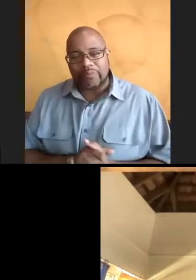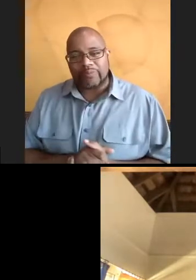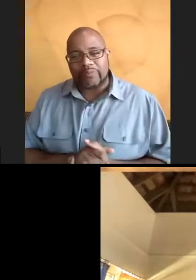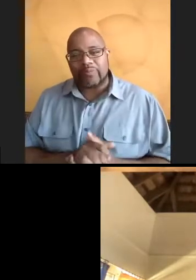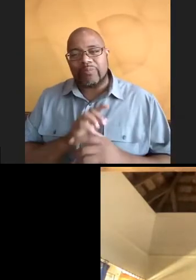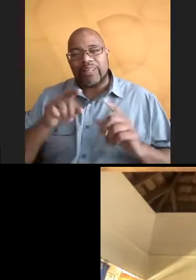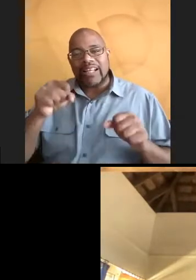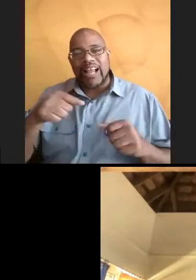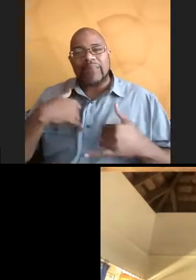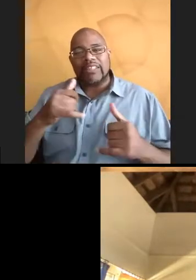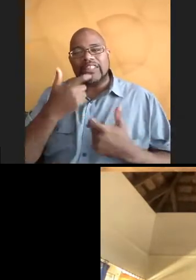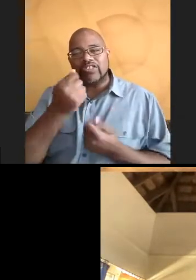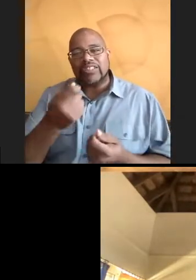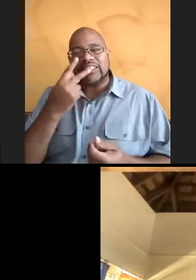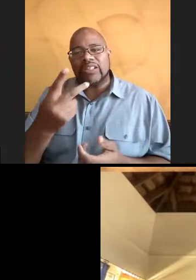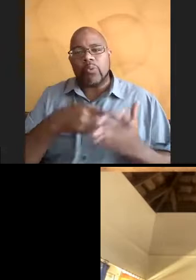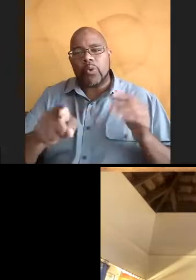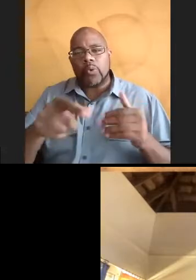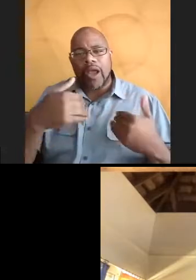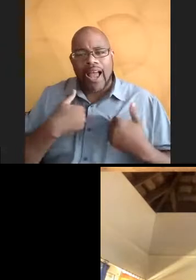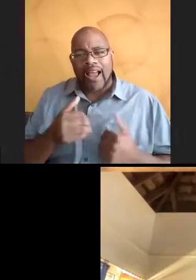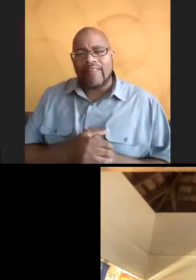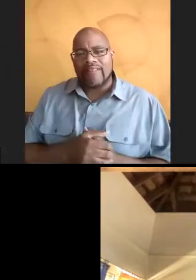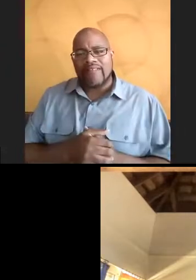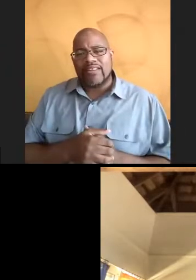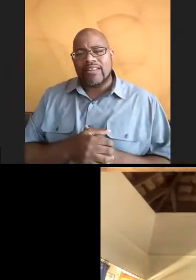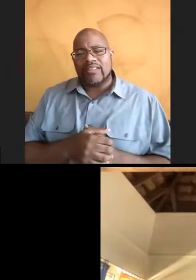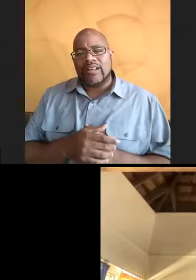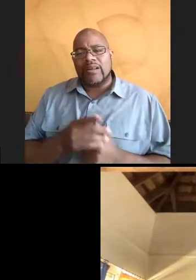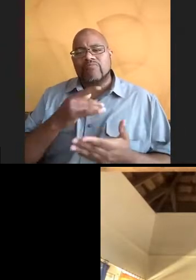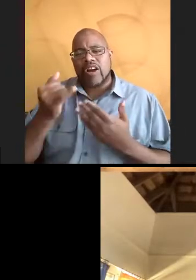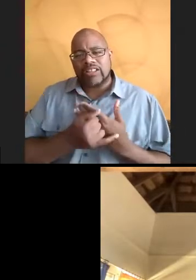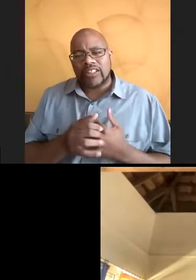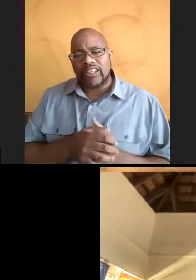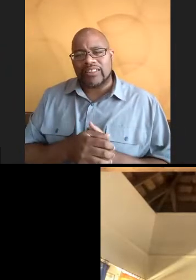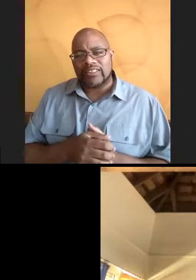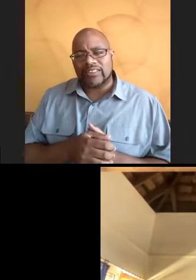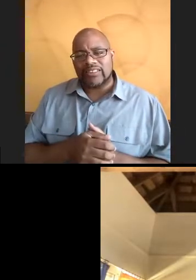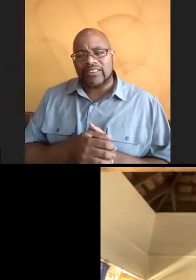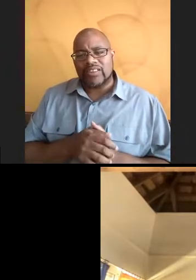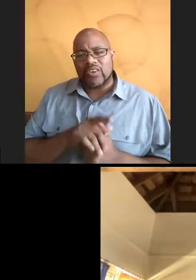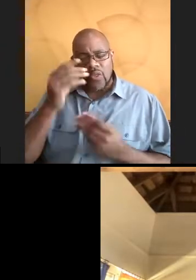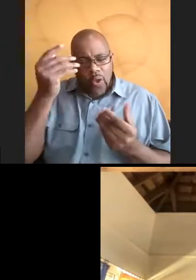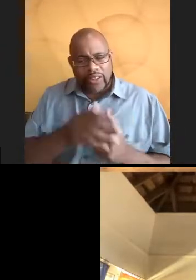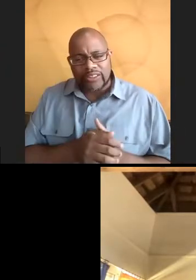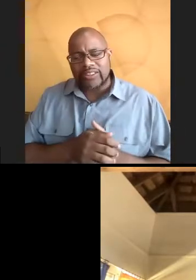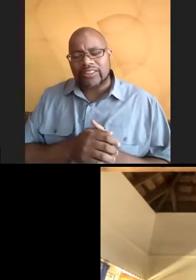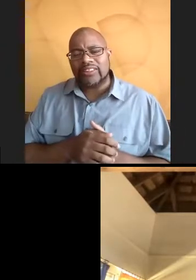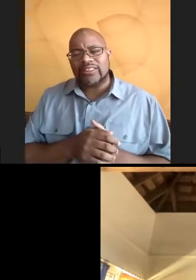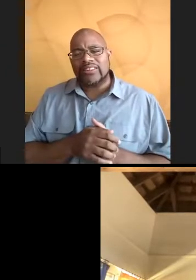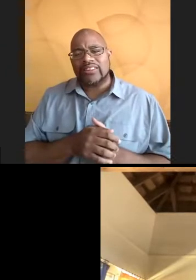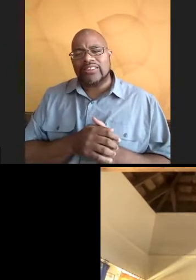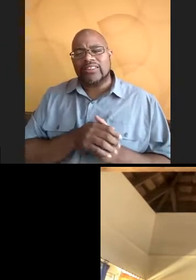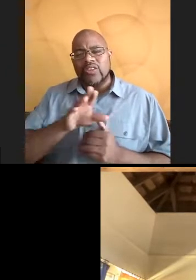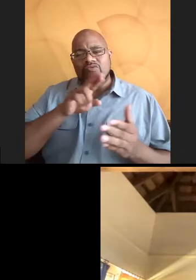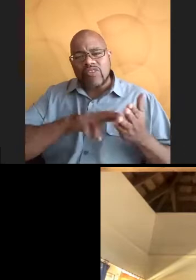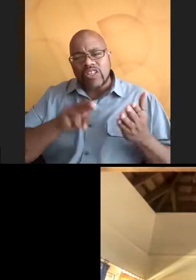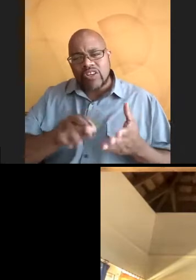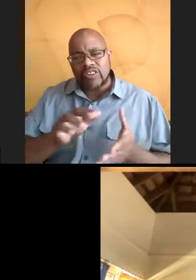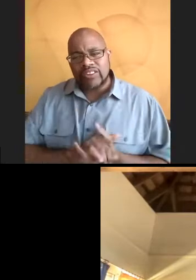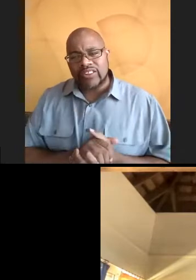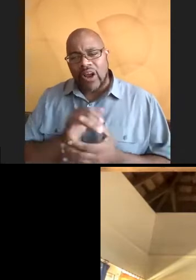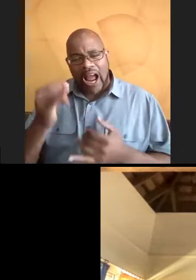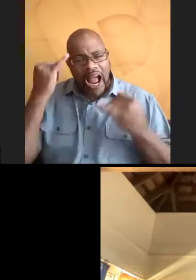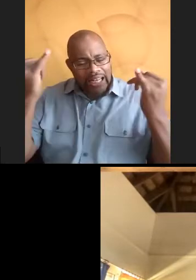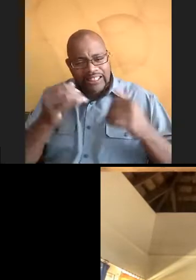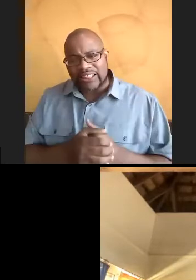I'm interested in seeing what you guys have going, the projects, your thoughts, your research, your ideas, and